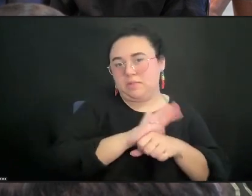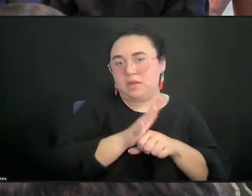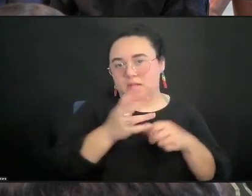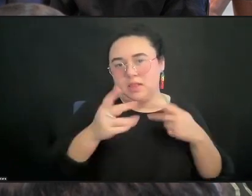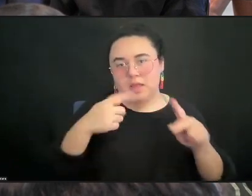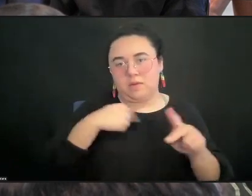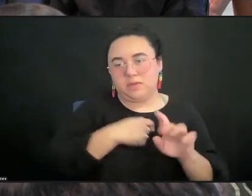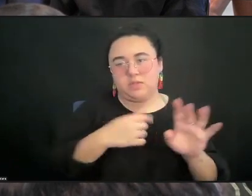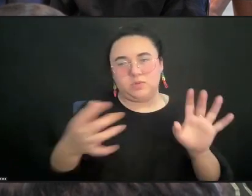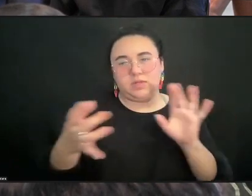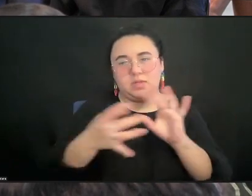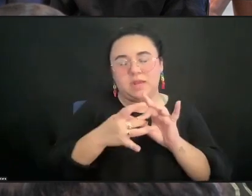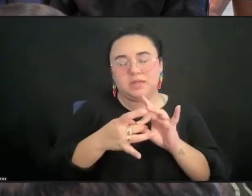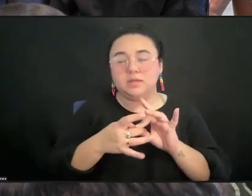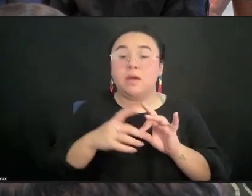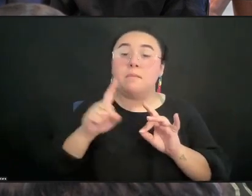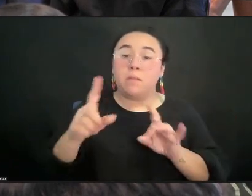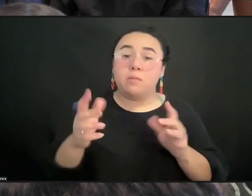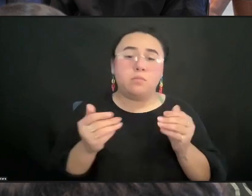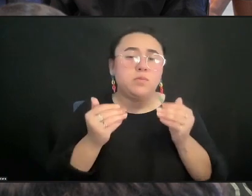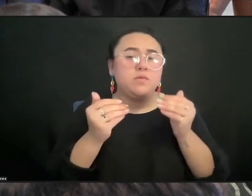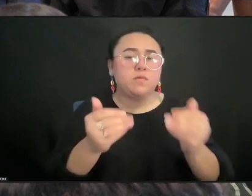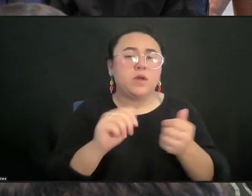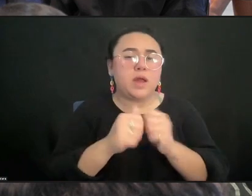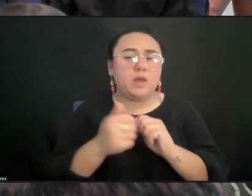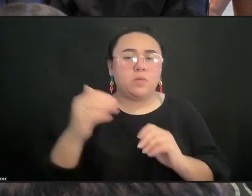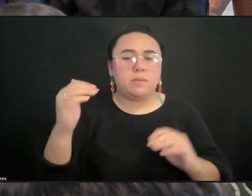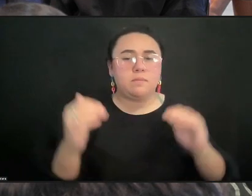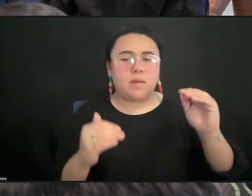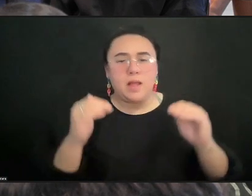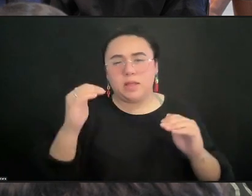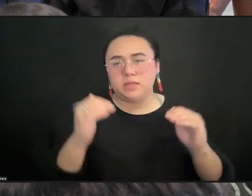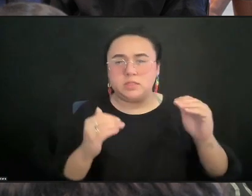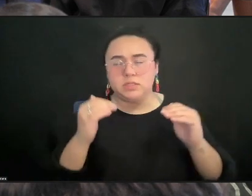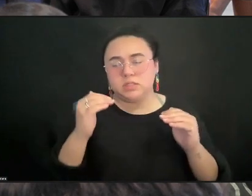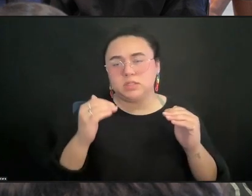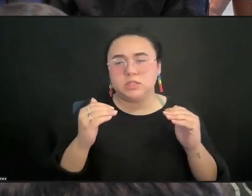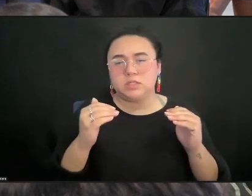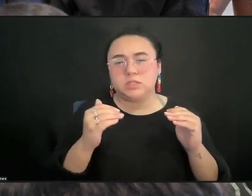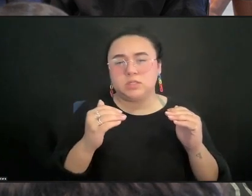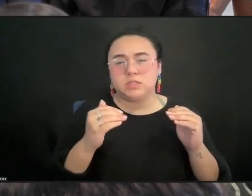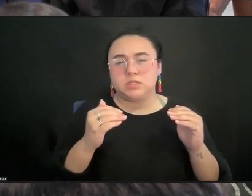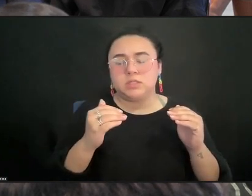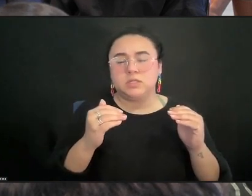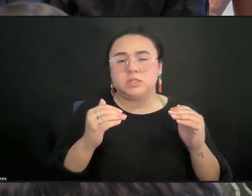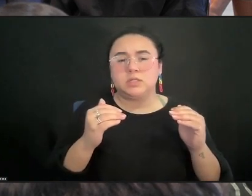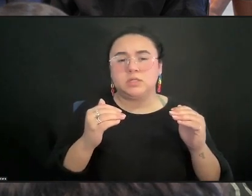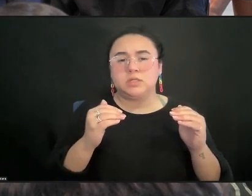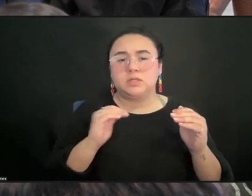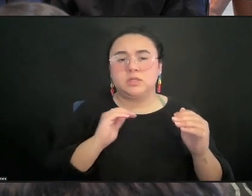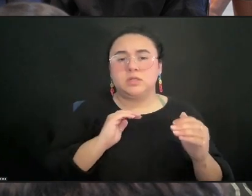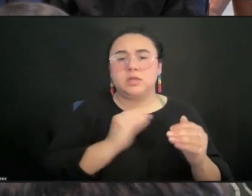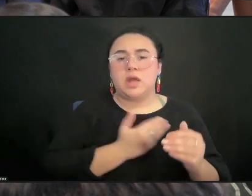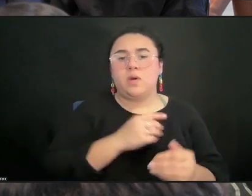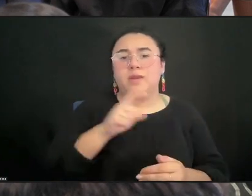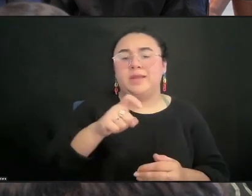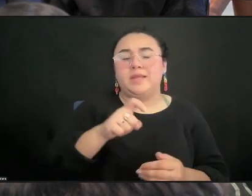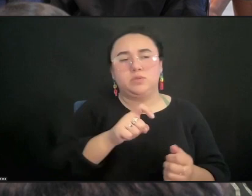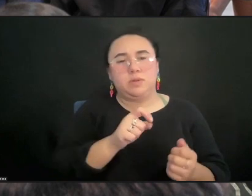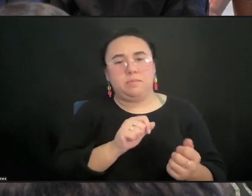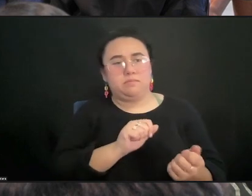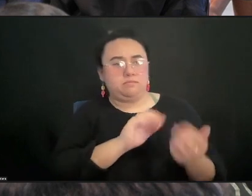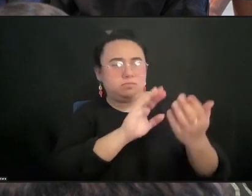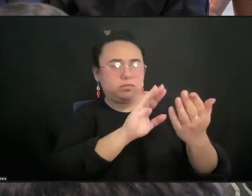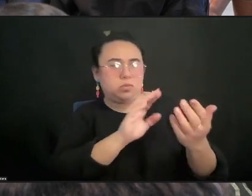job of trying to find some balances around the immediacy of actual presence versus a long